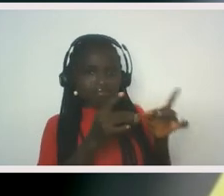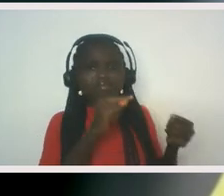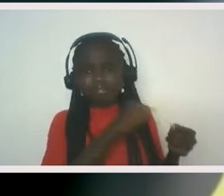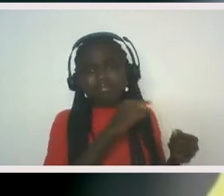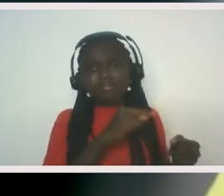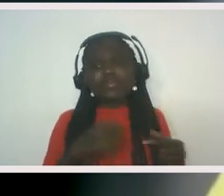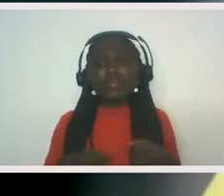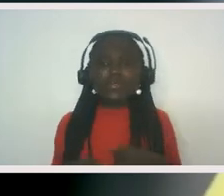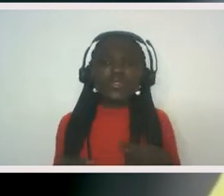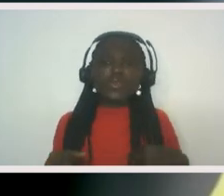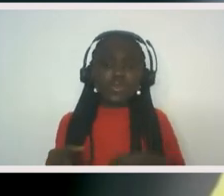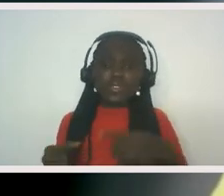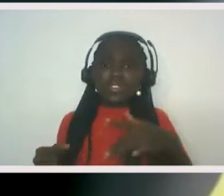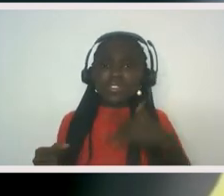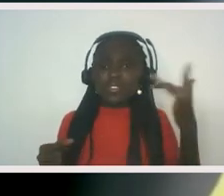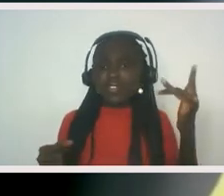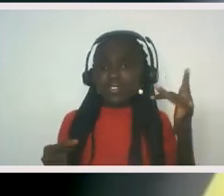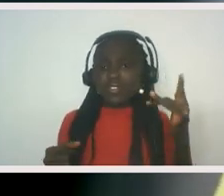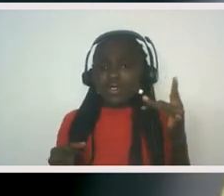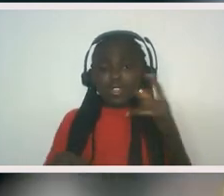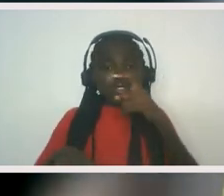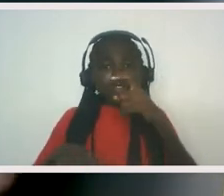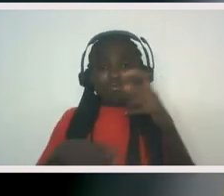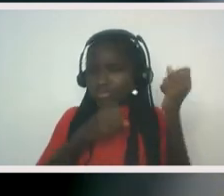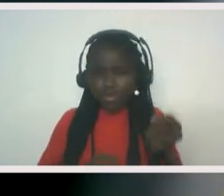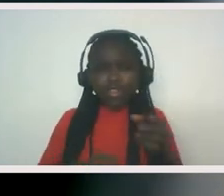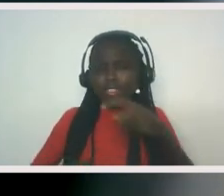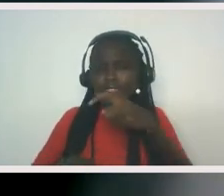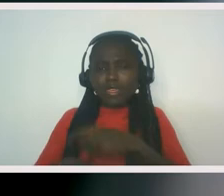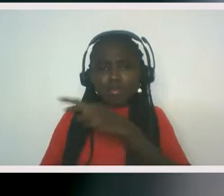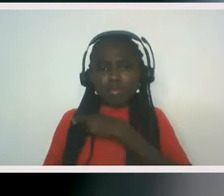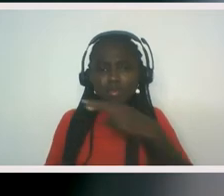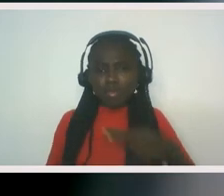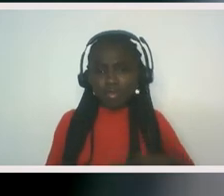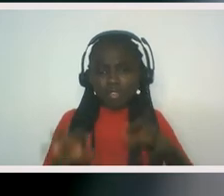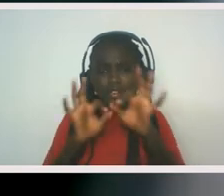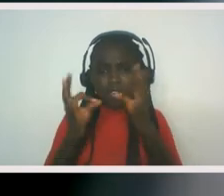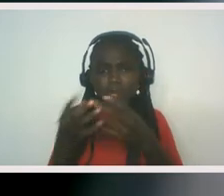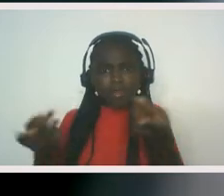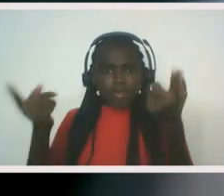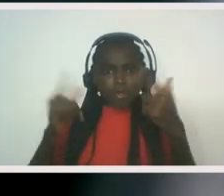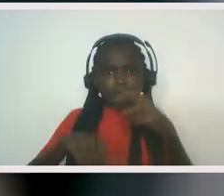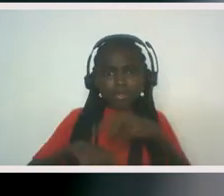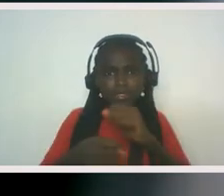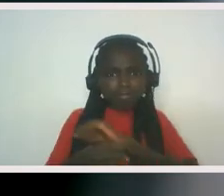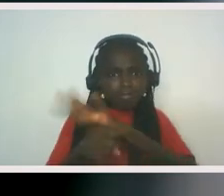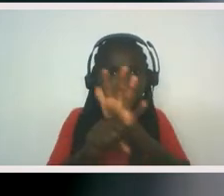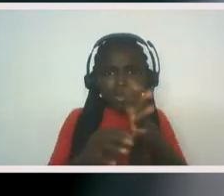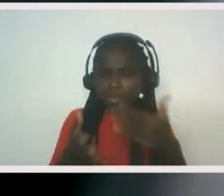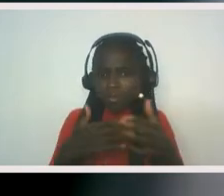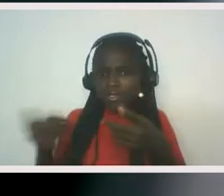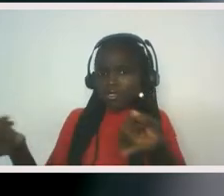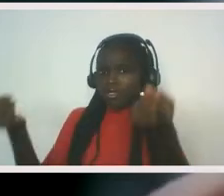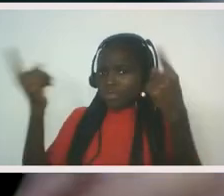so we felt very strongly when the Royals came in the midst of COVID that this was not appropriate.